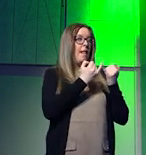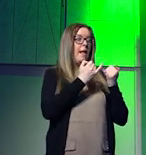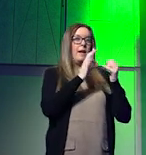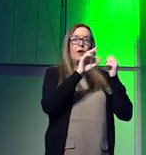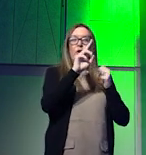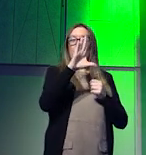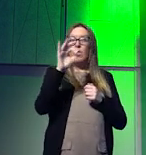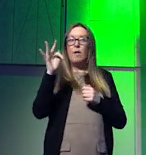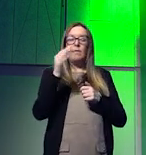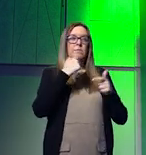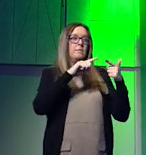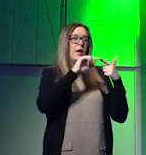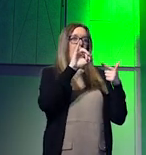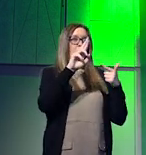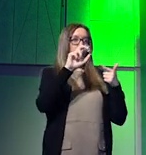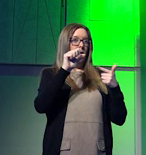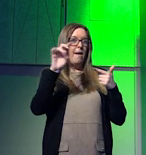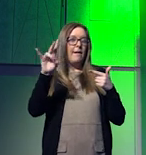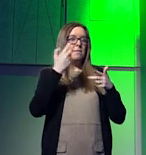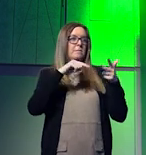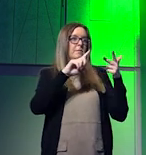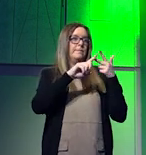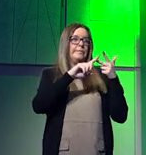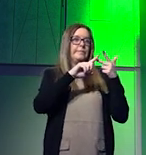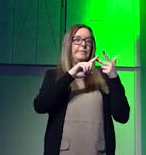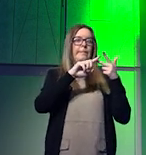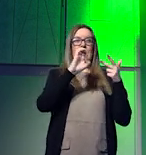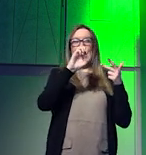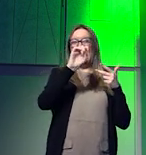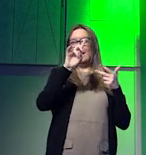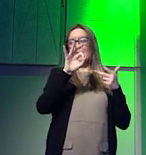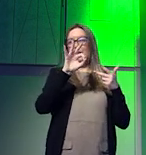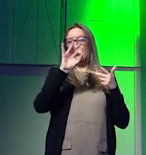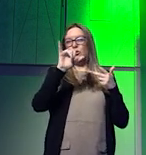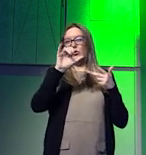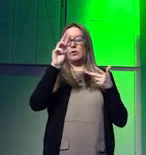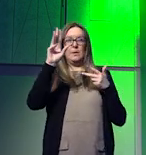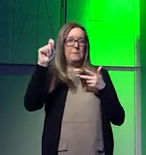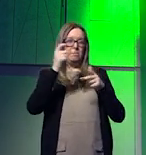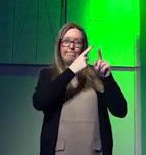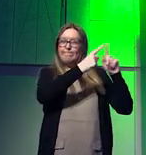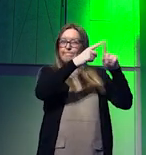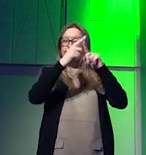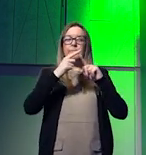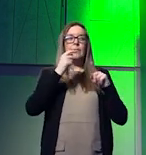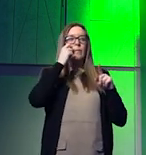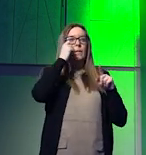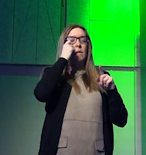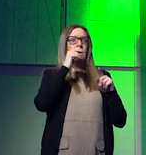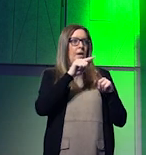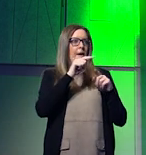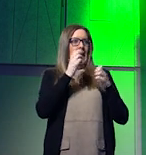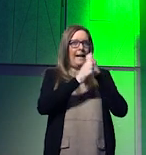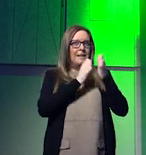like iraq where or in egypt where you have you know in some circumstances energy capacity coming to a halt